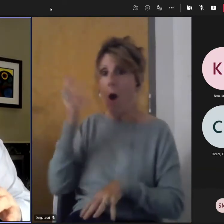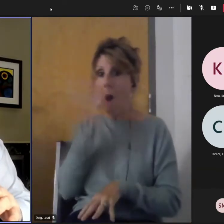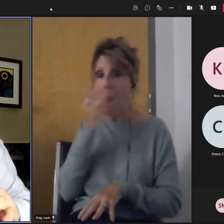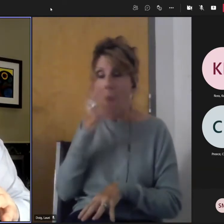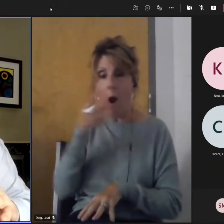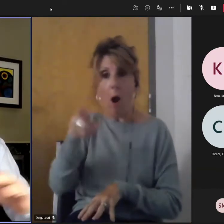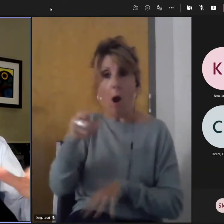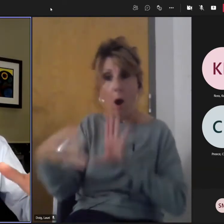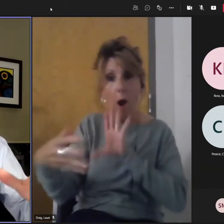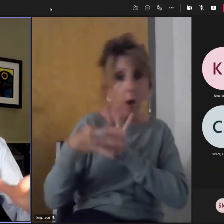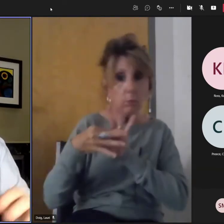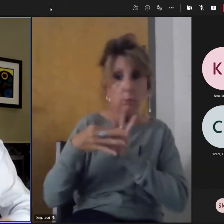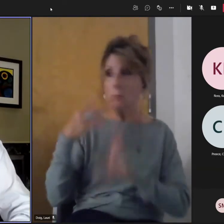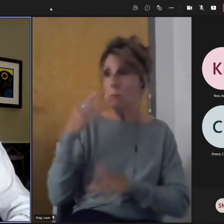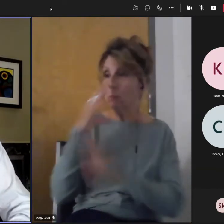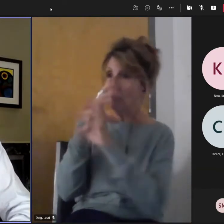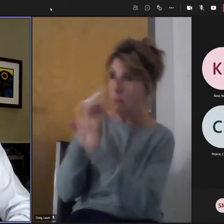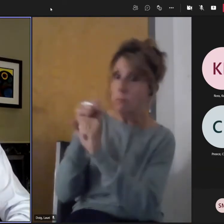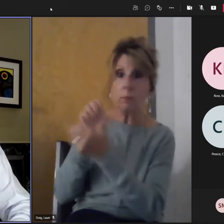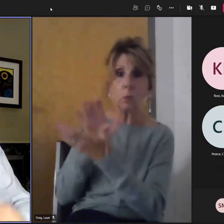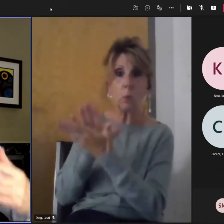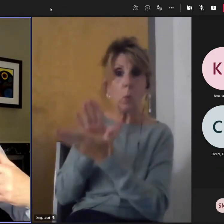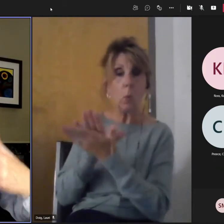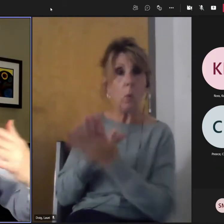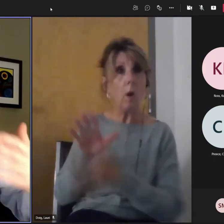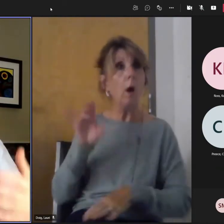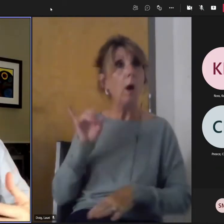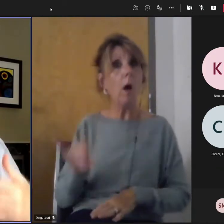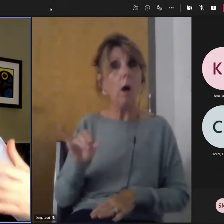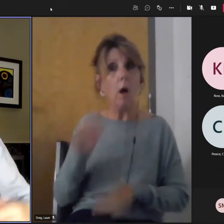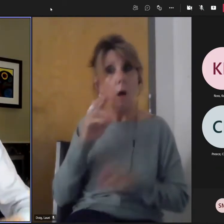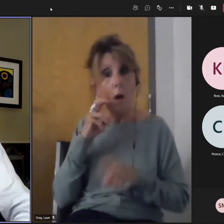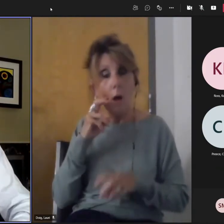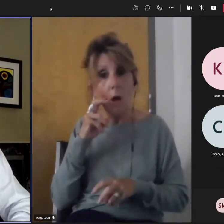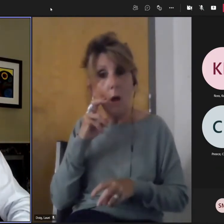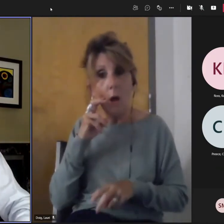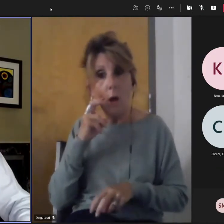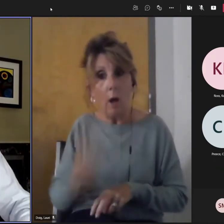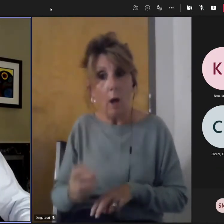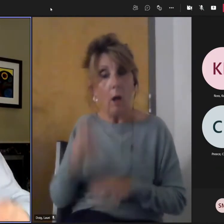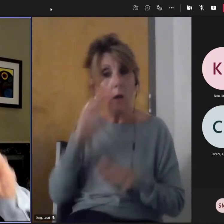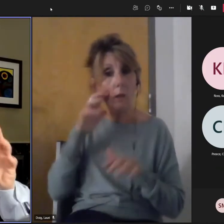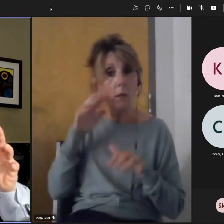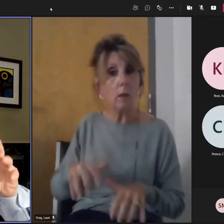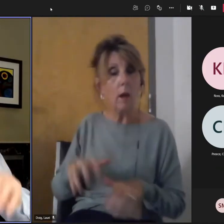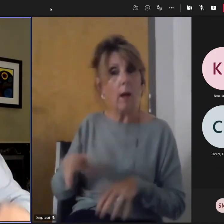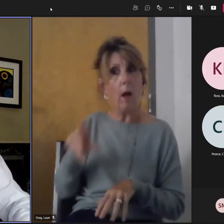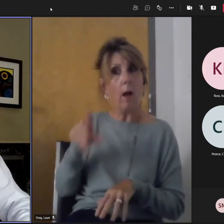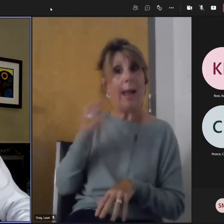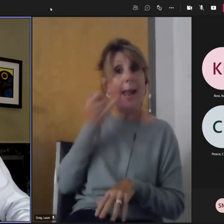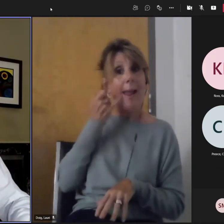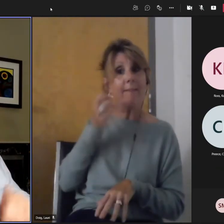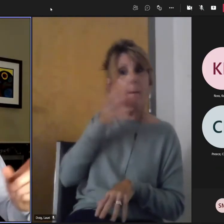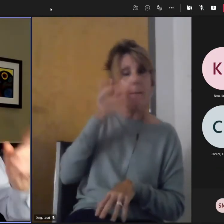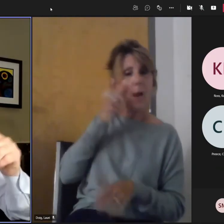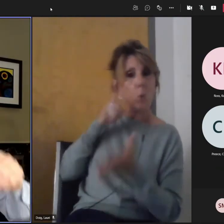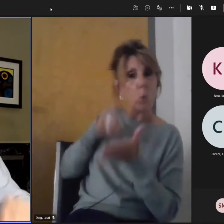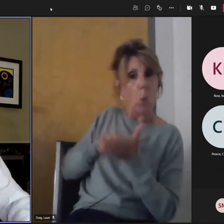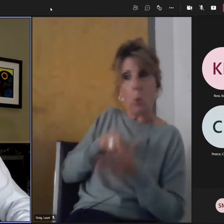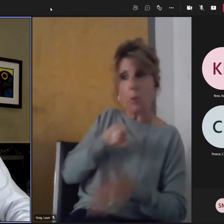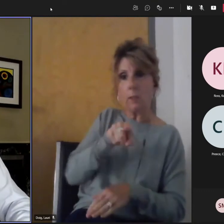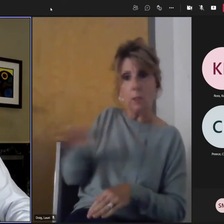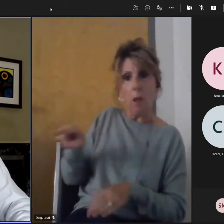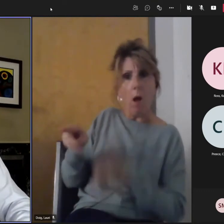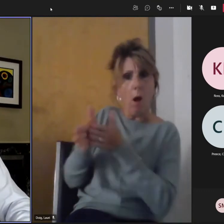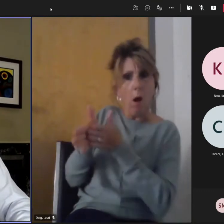I thought that they would never would never be able to reach that. But when they see that degree of success, when the when the parents start to pick that up, they